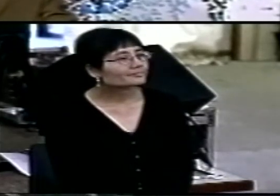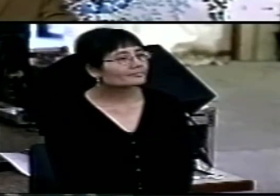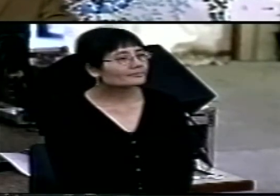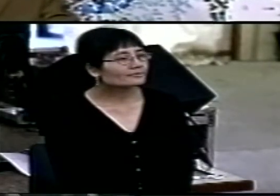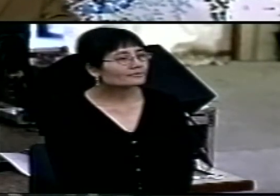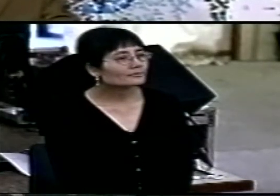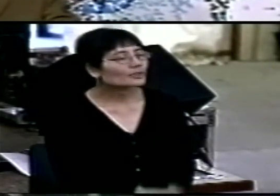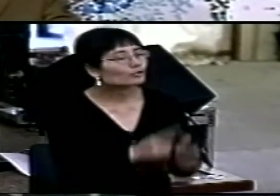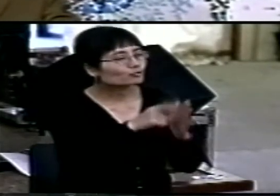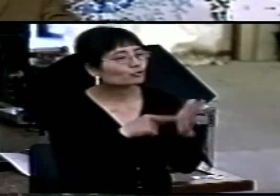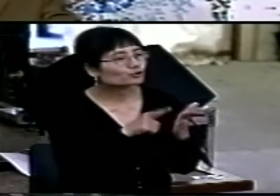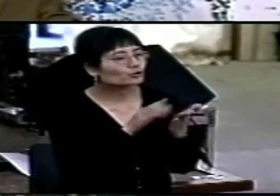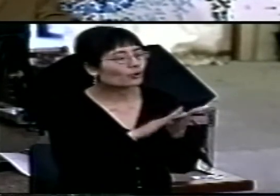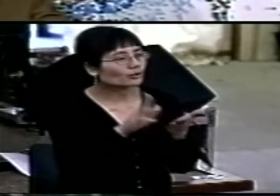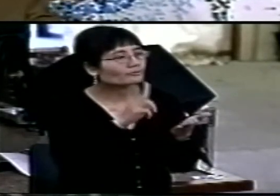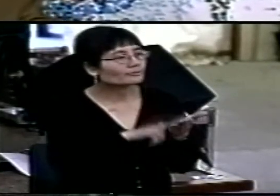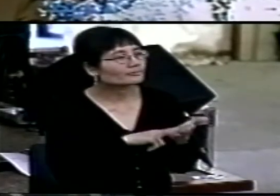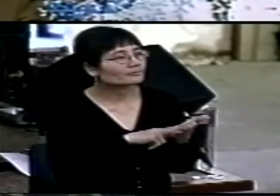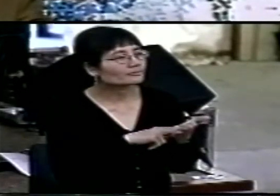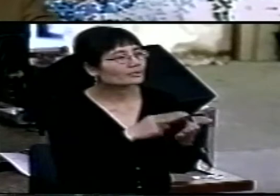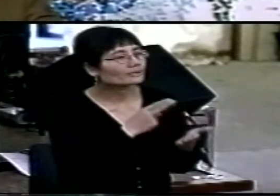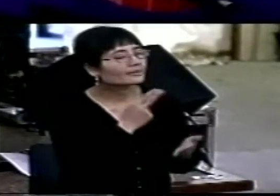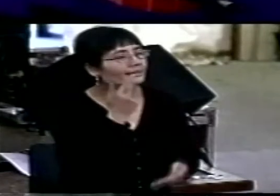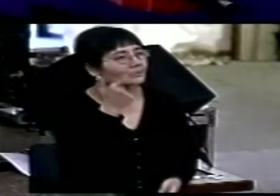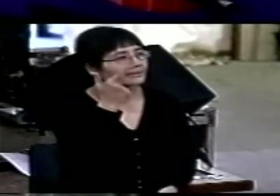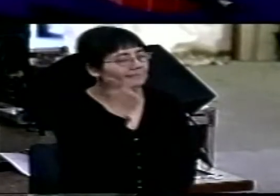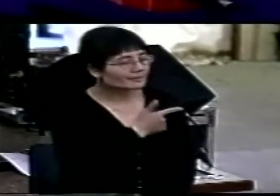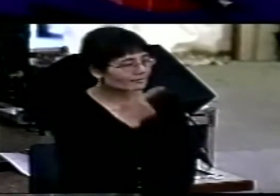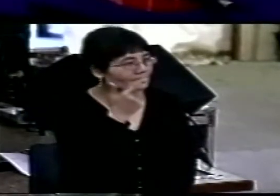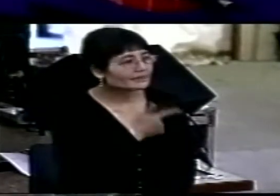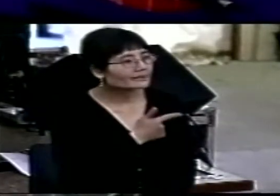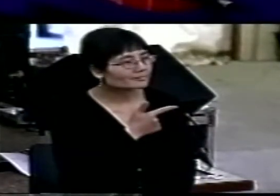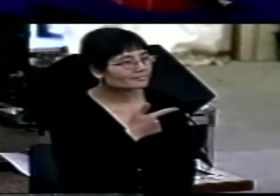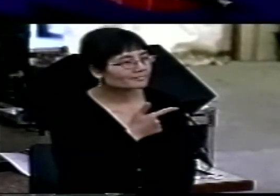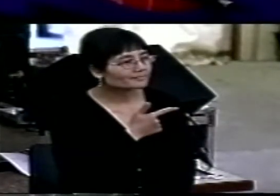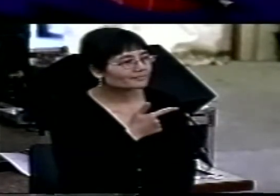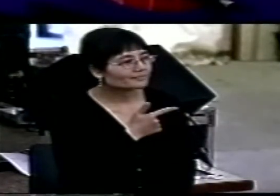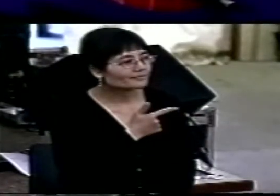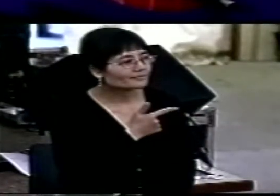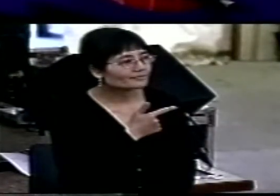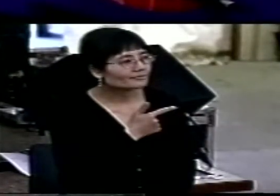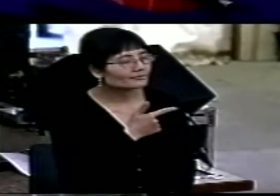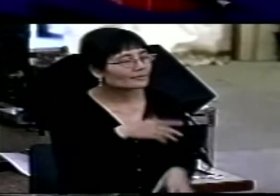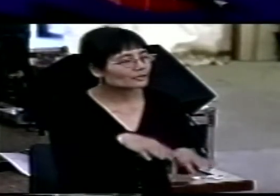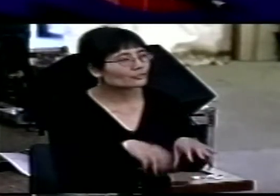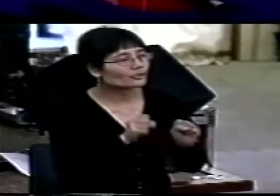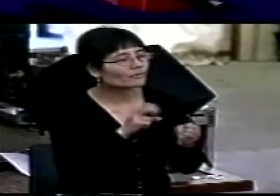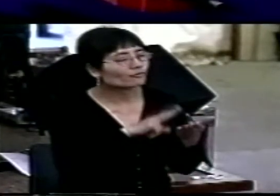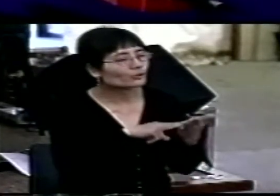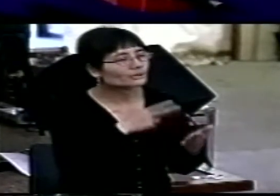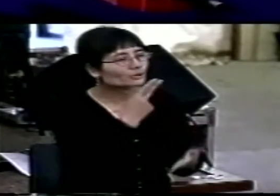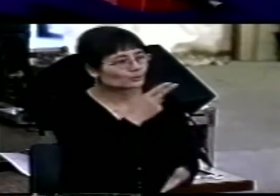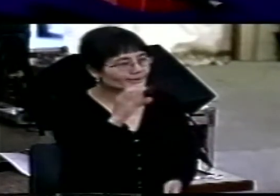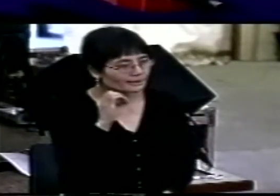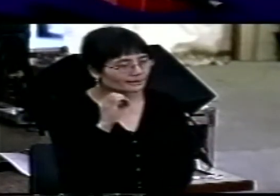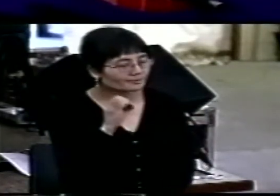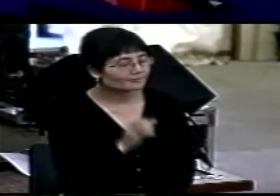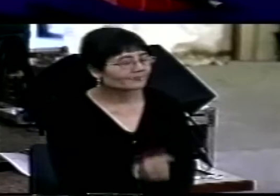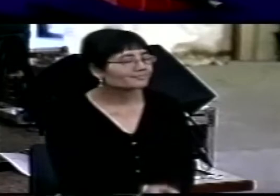John's Gospel, chapter 17, beginning to read at verse 20.